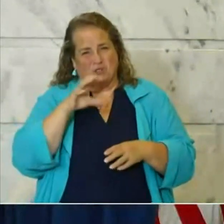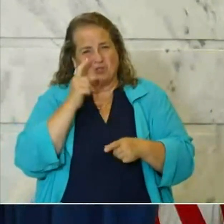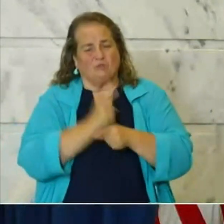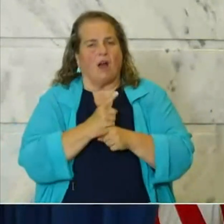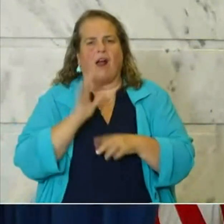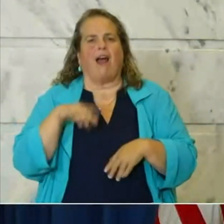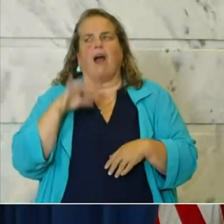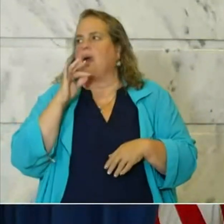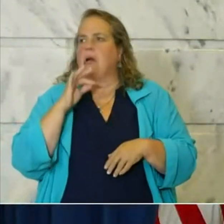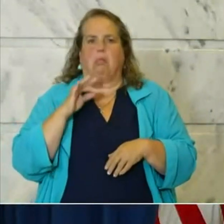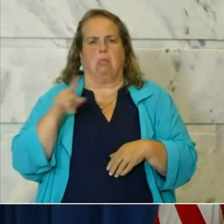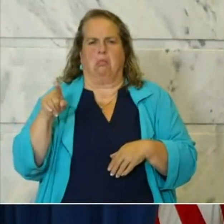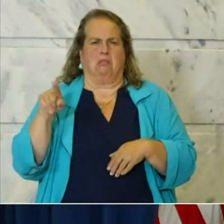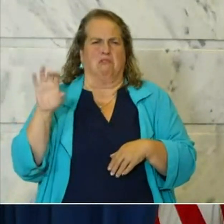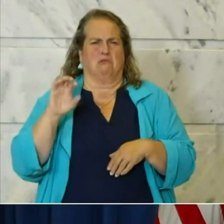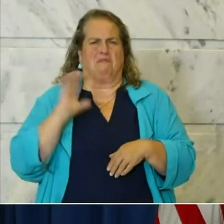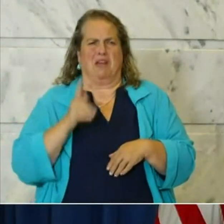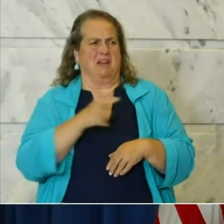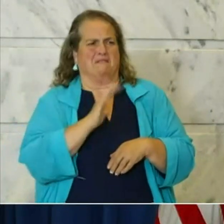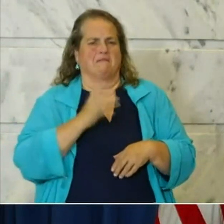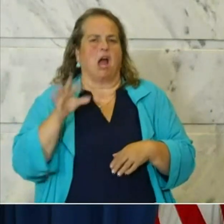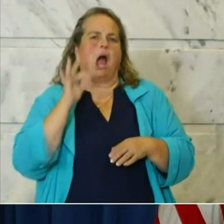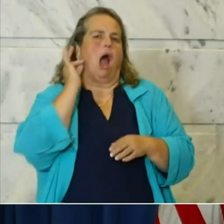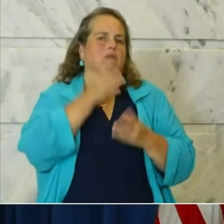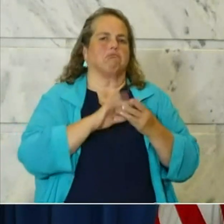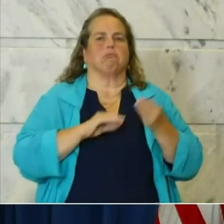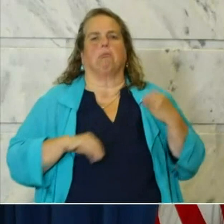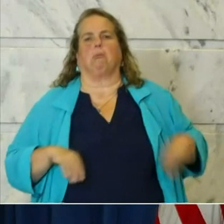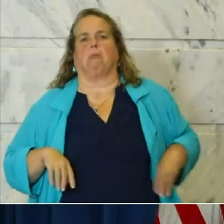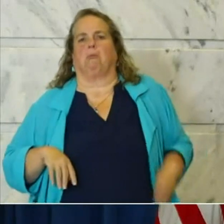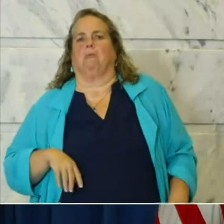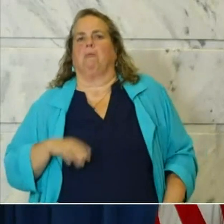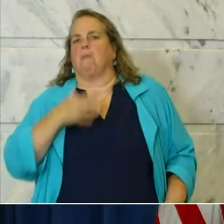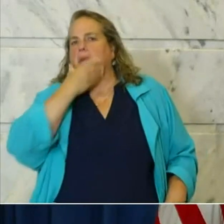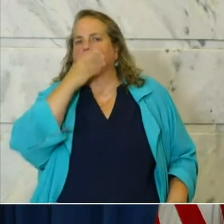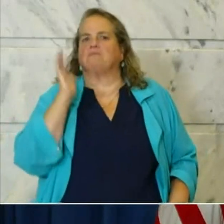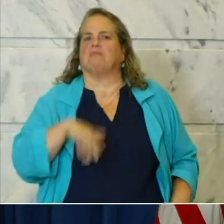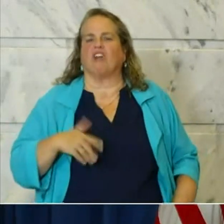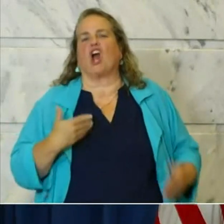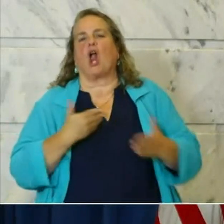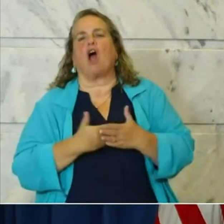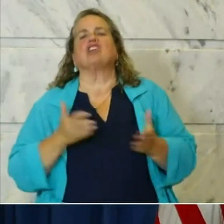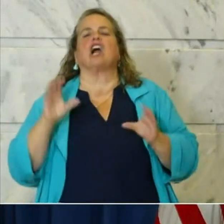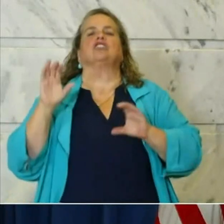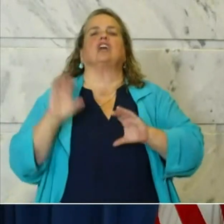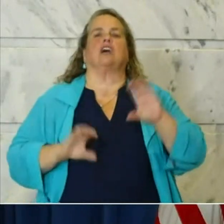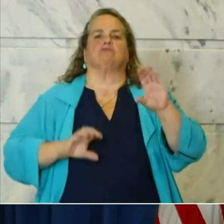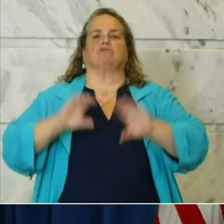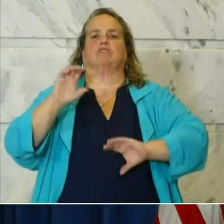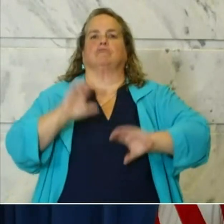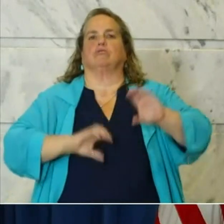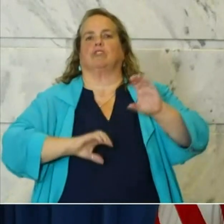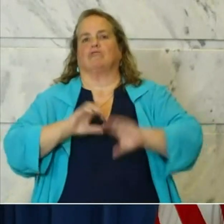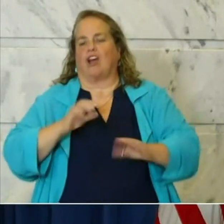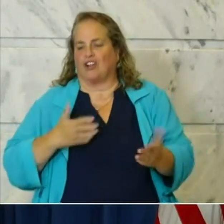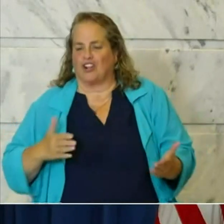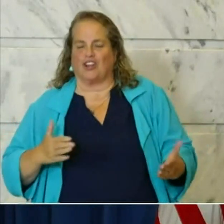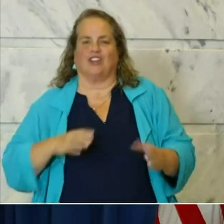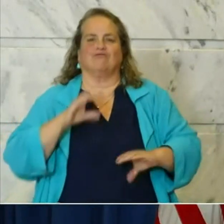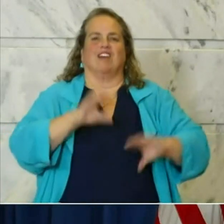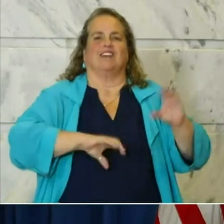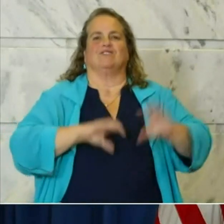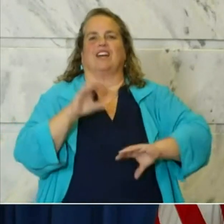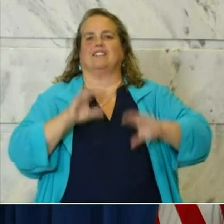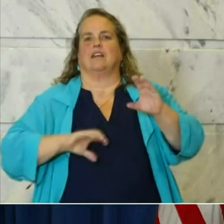off our masks about halfway in between. We relax. We get too close. We we stand around while people are grilling and we're seeing